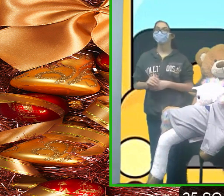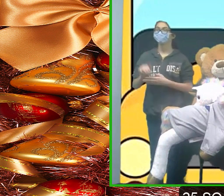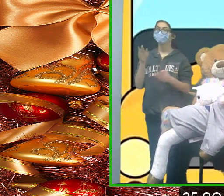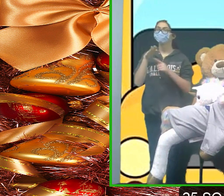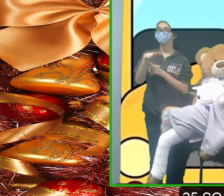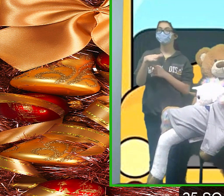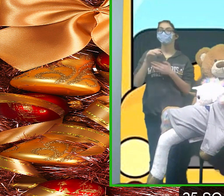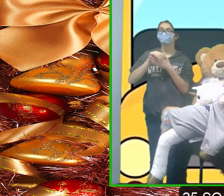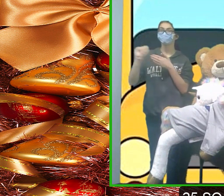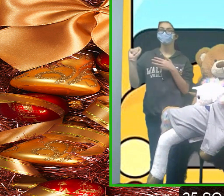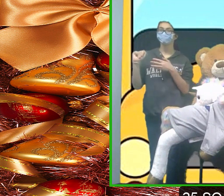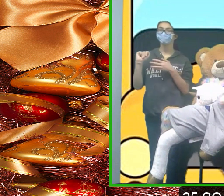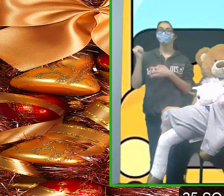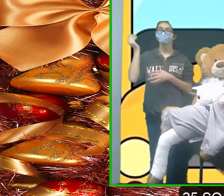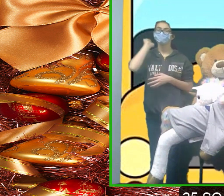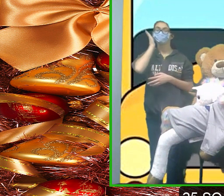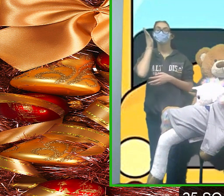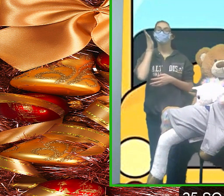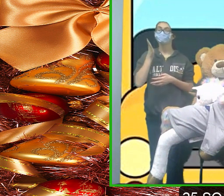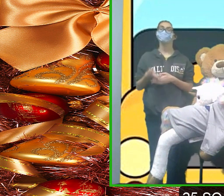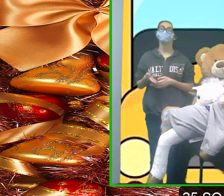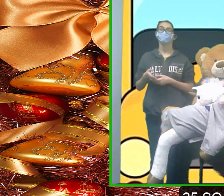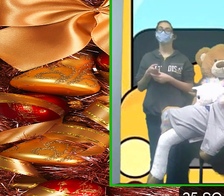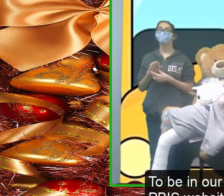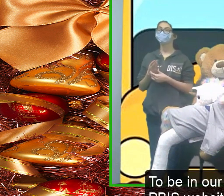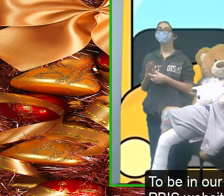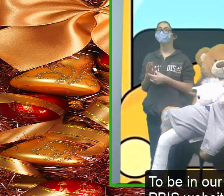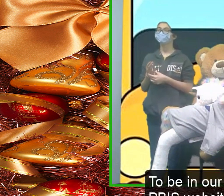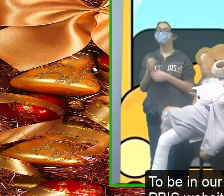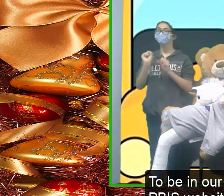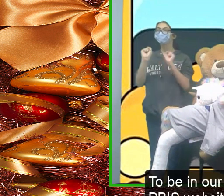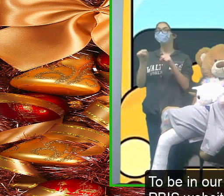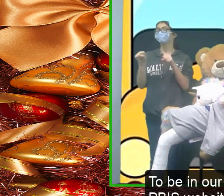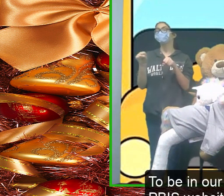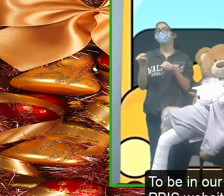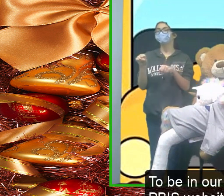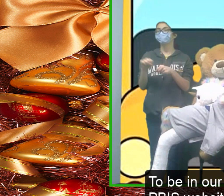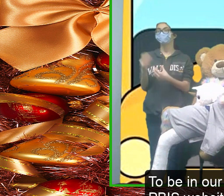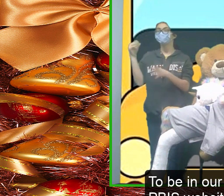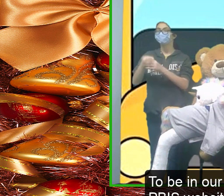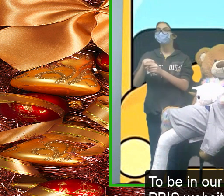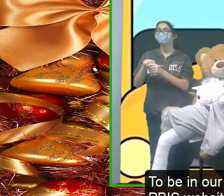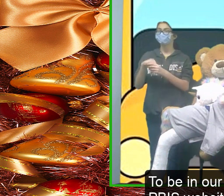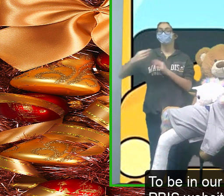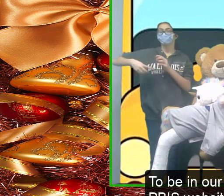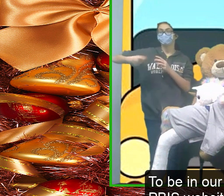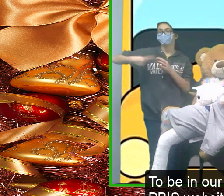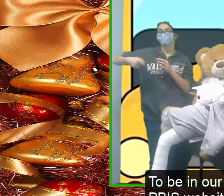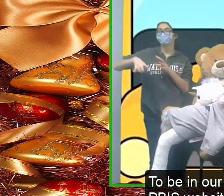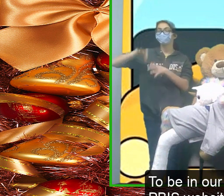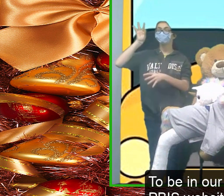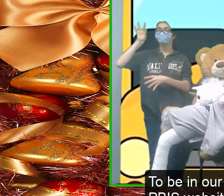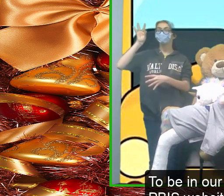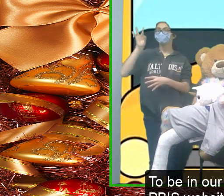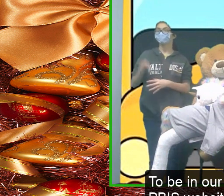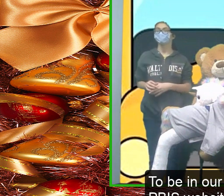will be eligible to be in our raffle now we're new to our